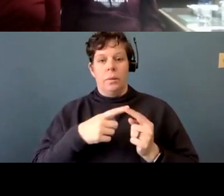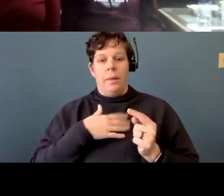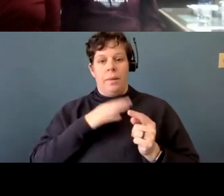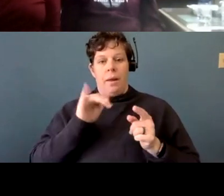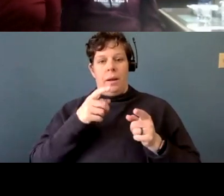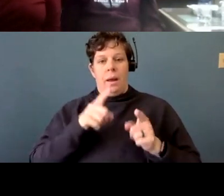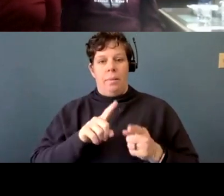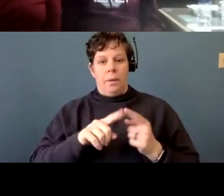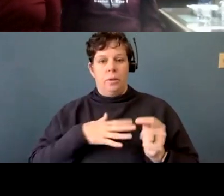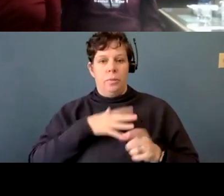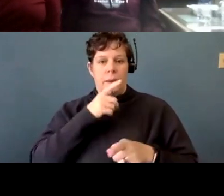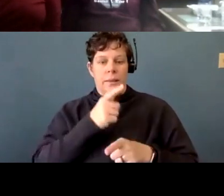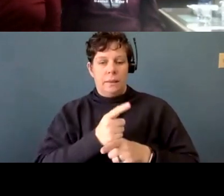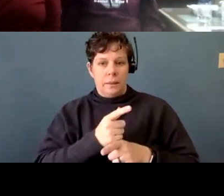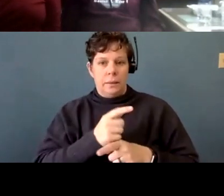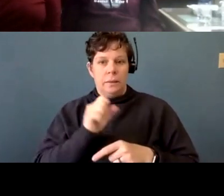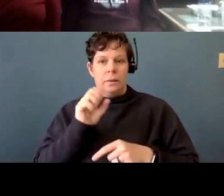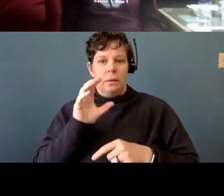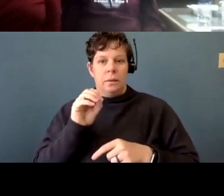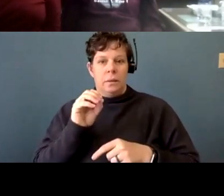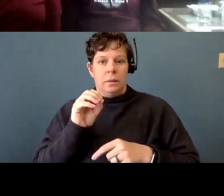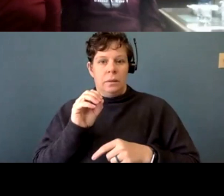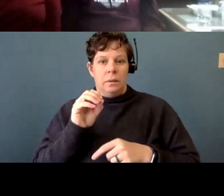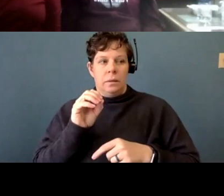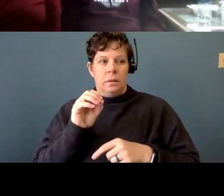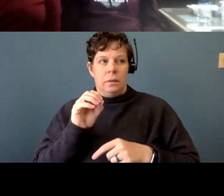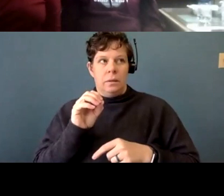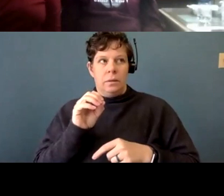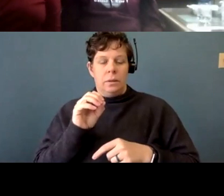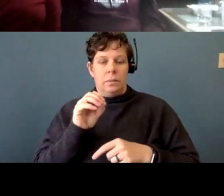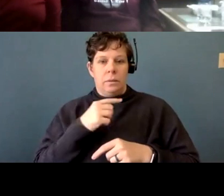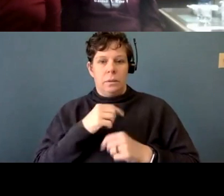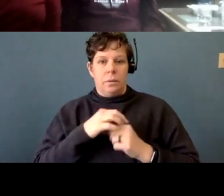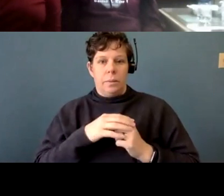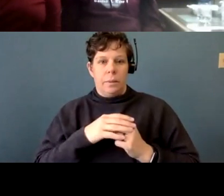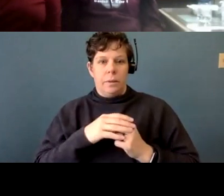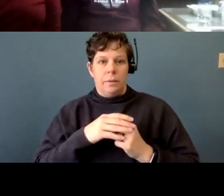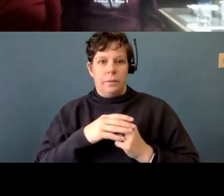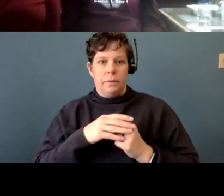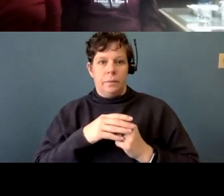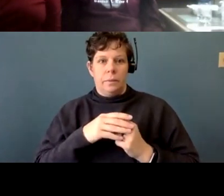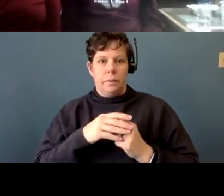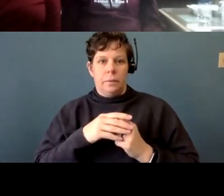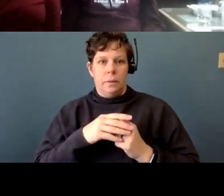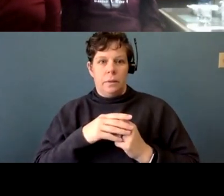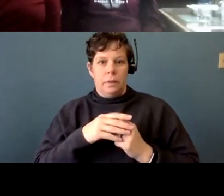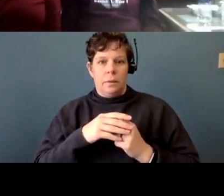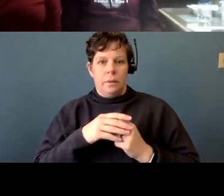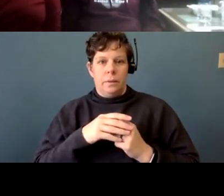sister. And so, um, I, it was spring break